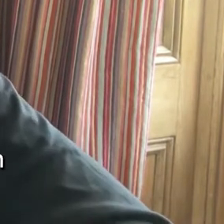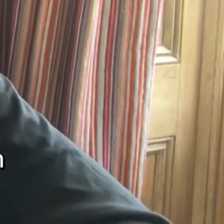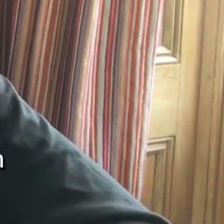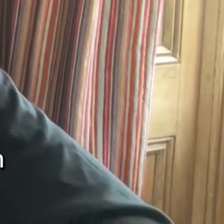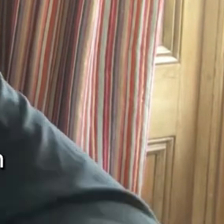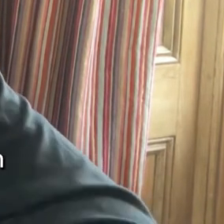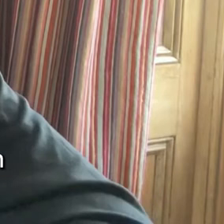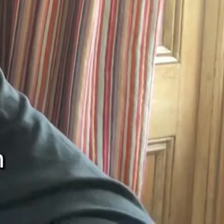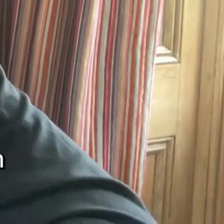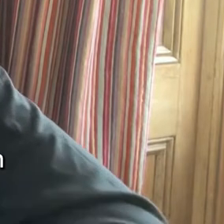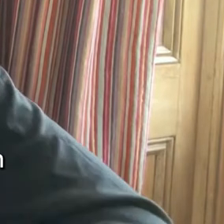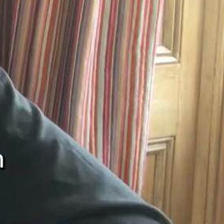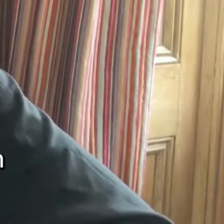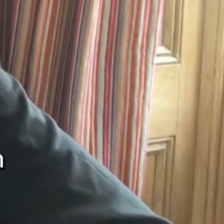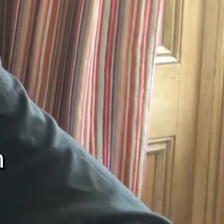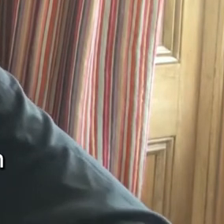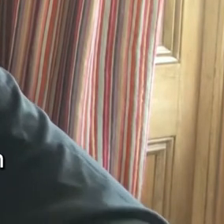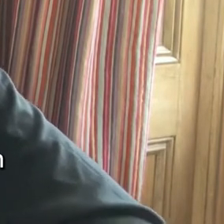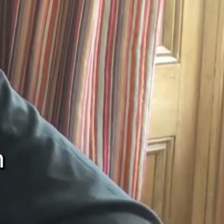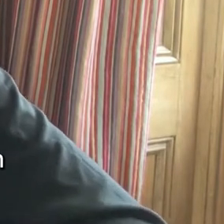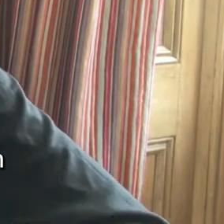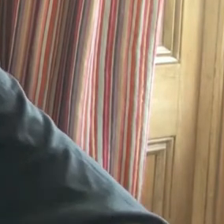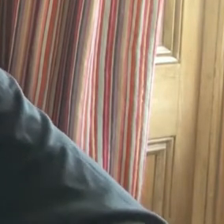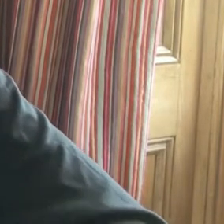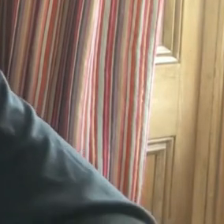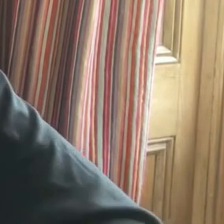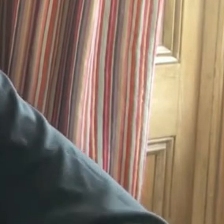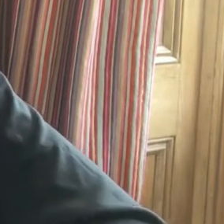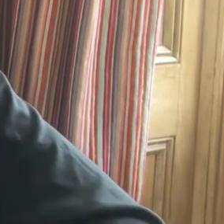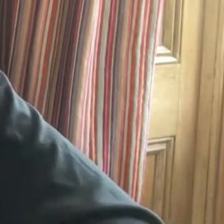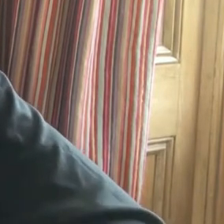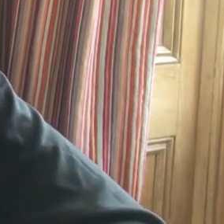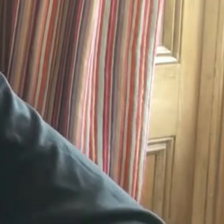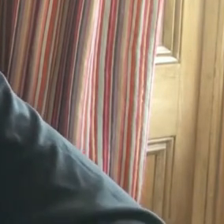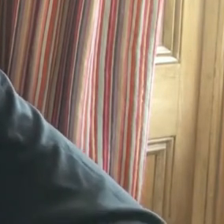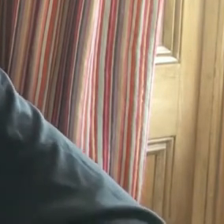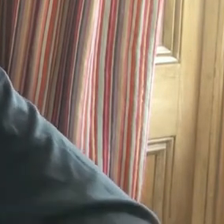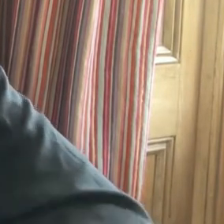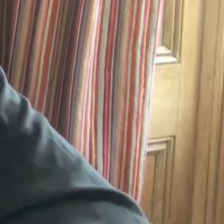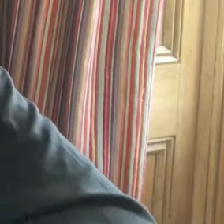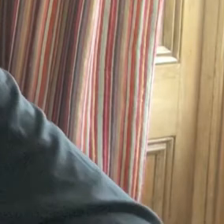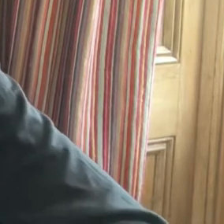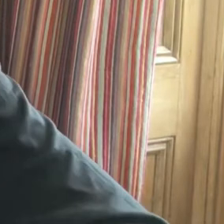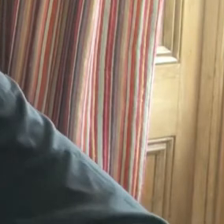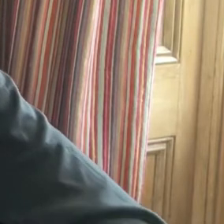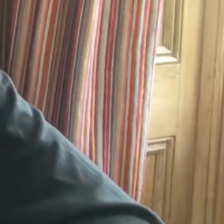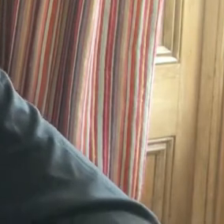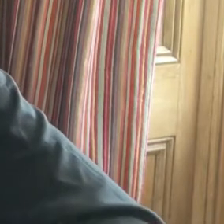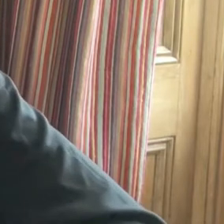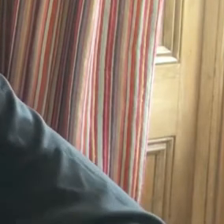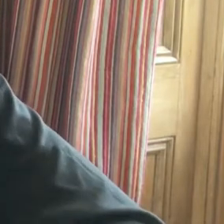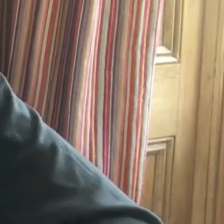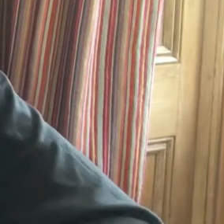medieval London and everything in between. Please head over to historyhit.tv to check it out. We're delighted to support